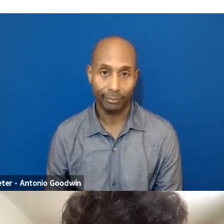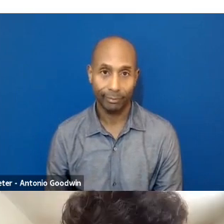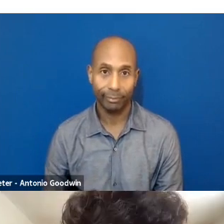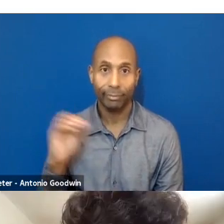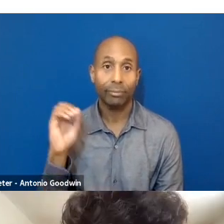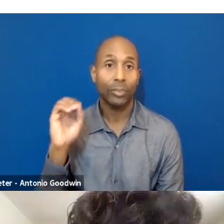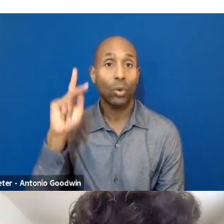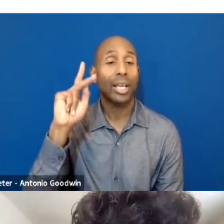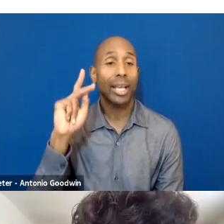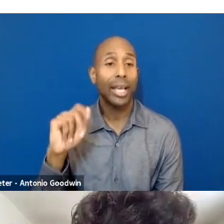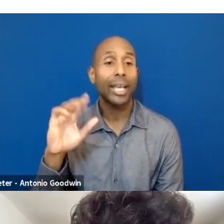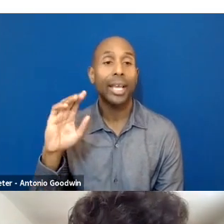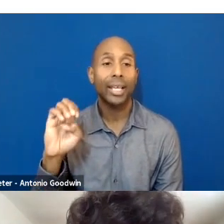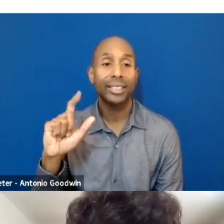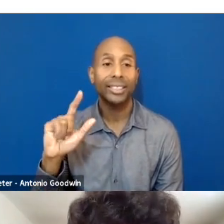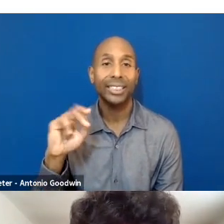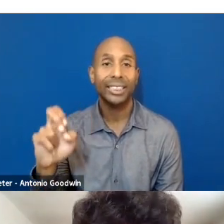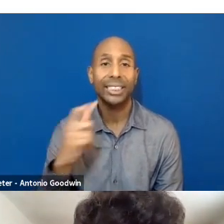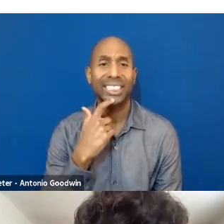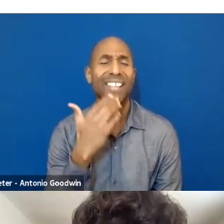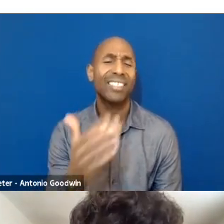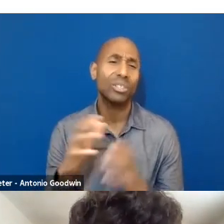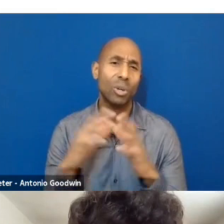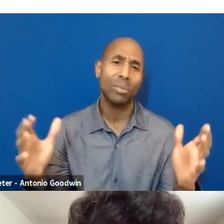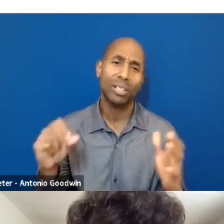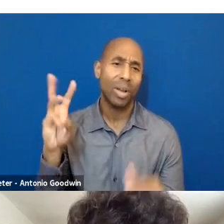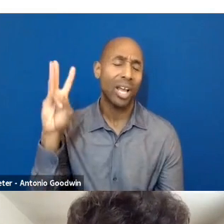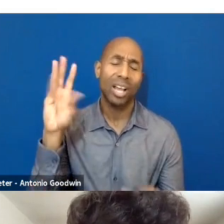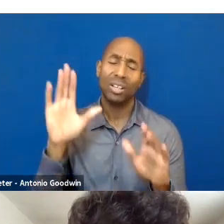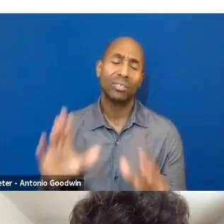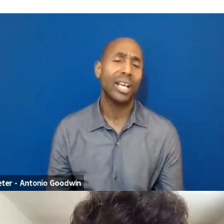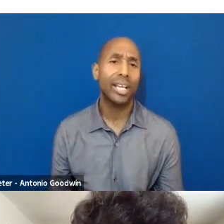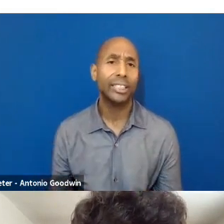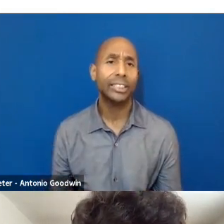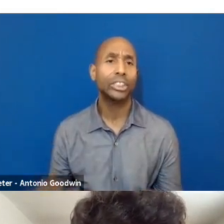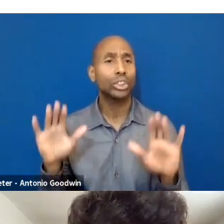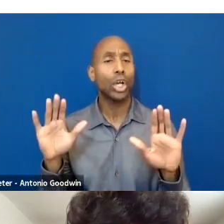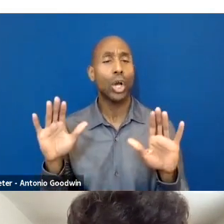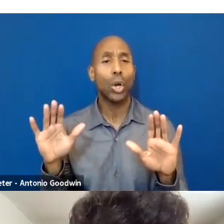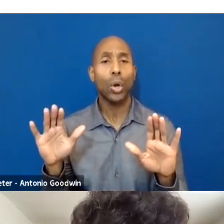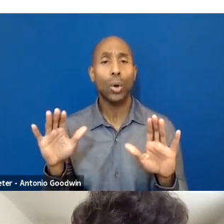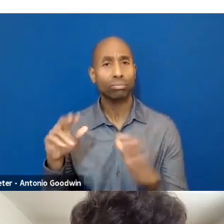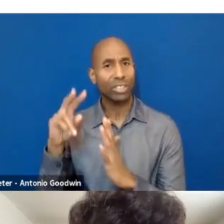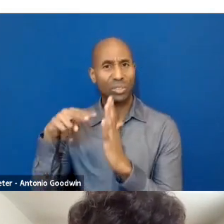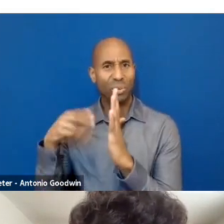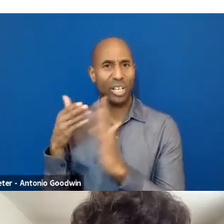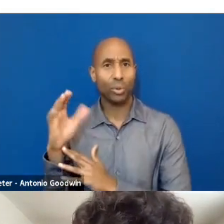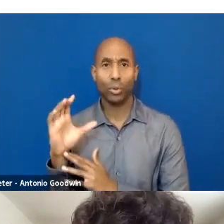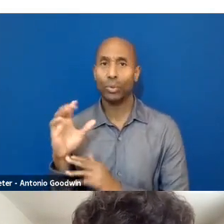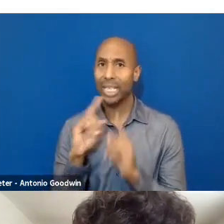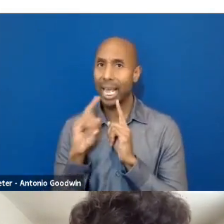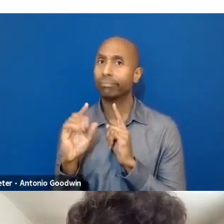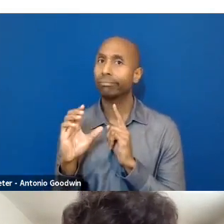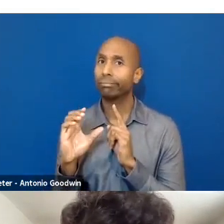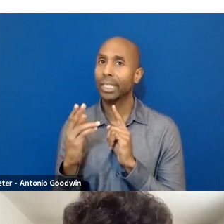OK, thank you so much. Wow. So great. Thank you so much. Take some time to just go through the chat because the comments are